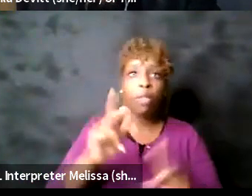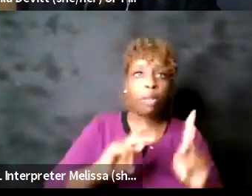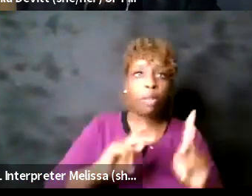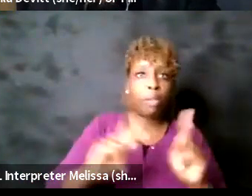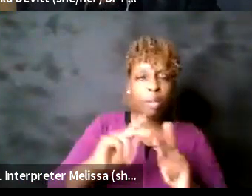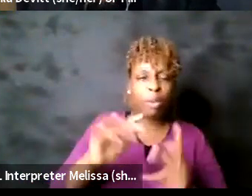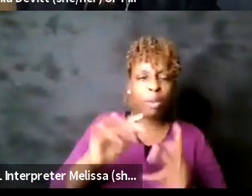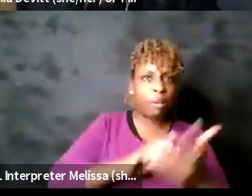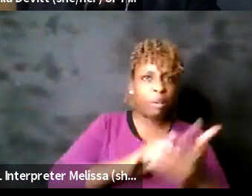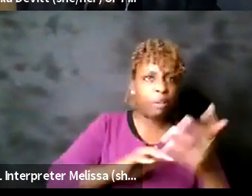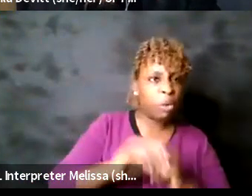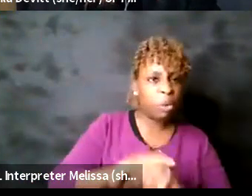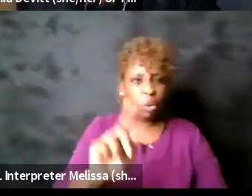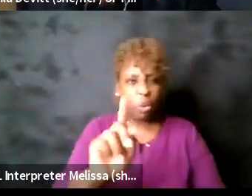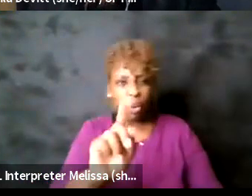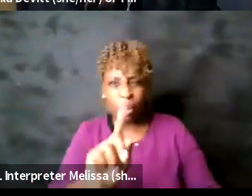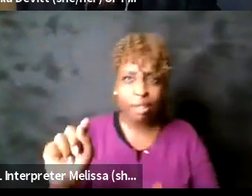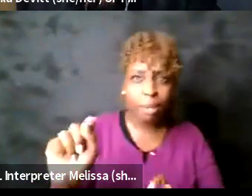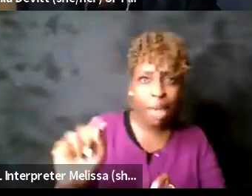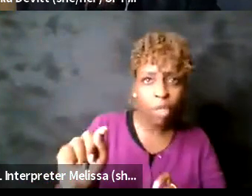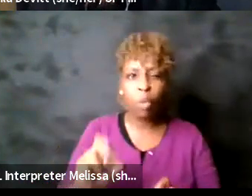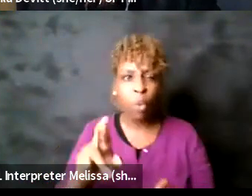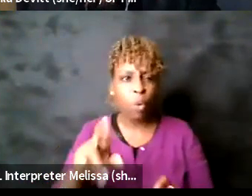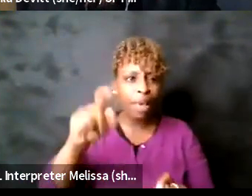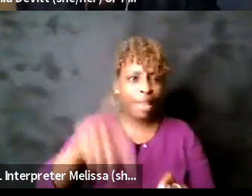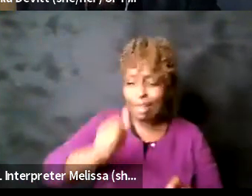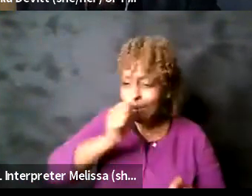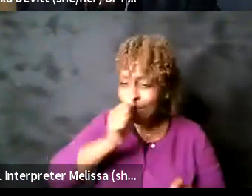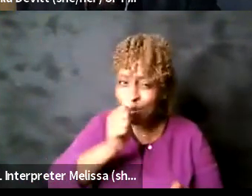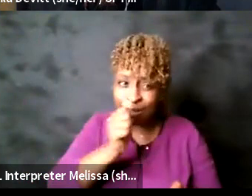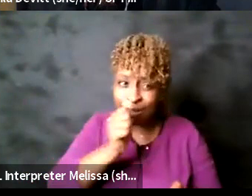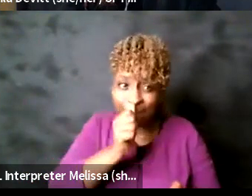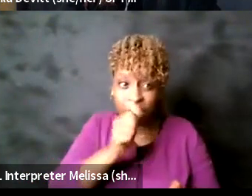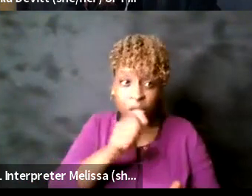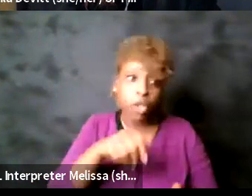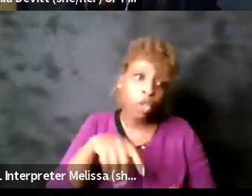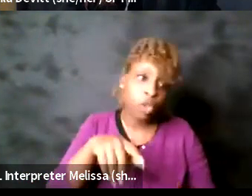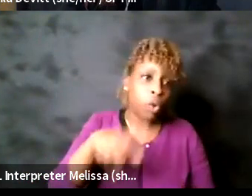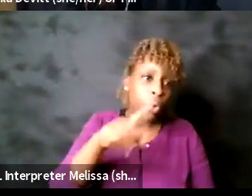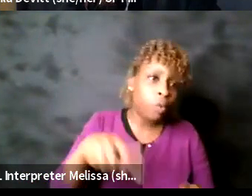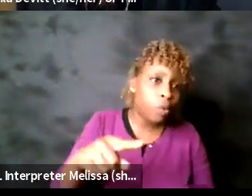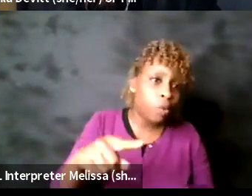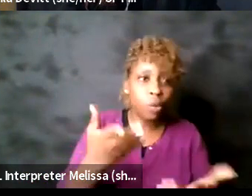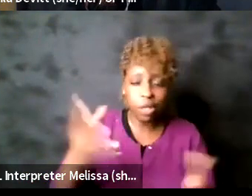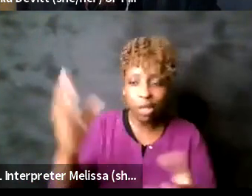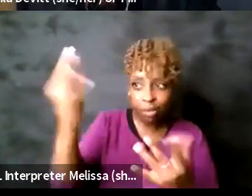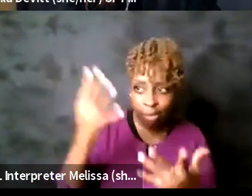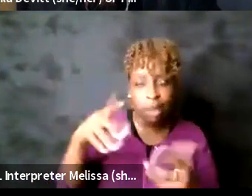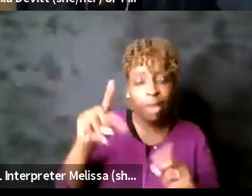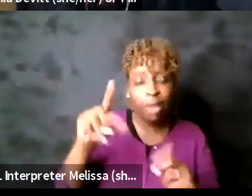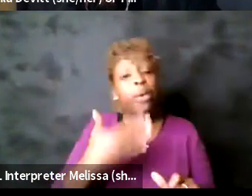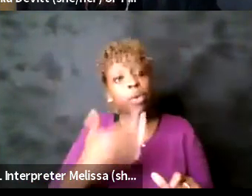um so again things that were brought up that were very helpful to hear as we move forward so we can get folks where they want to go um